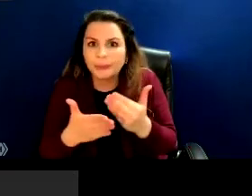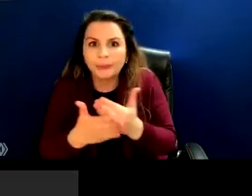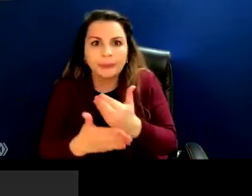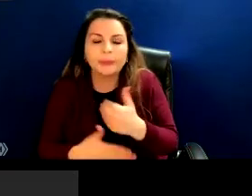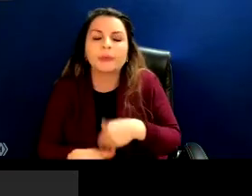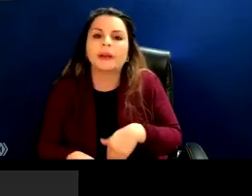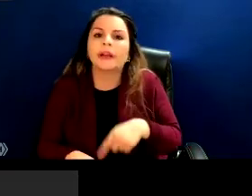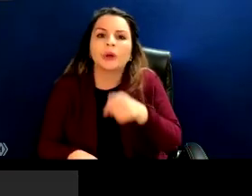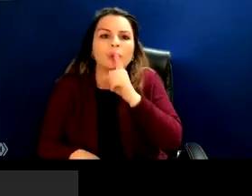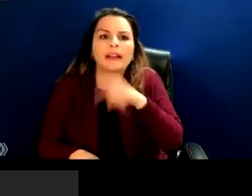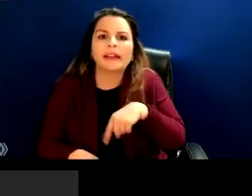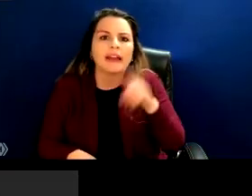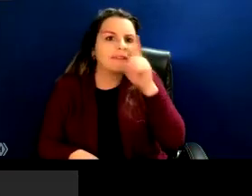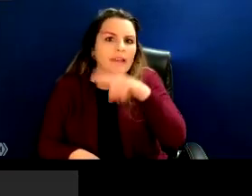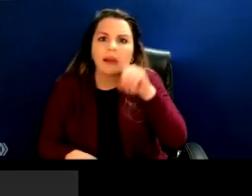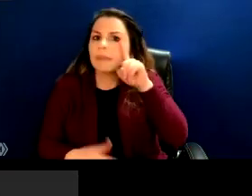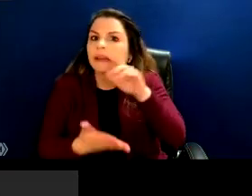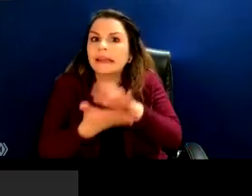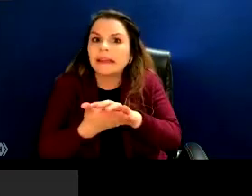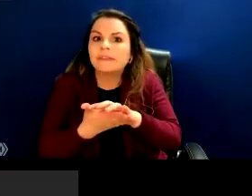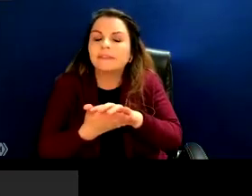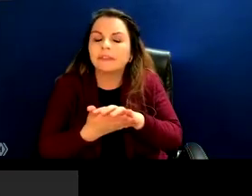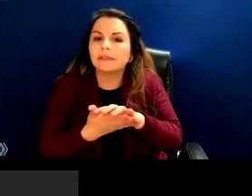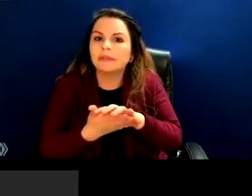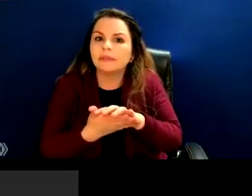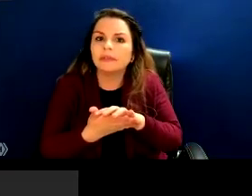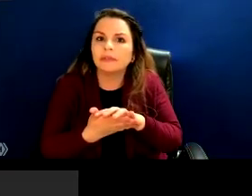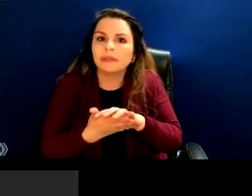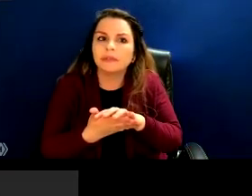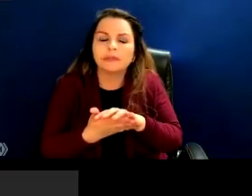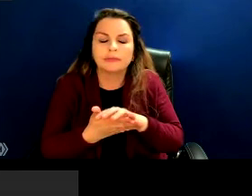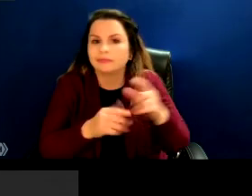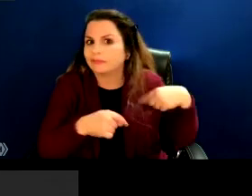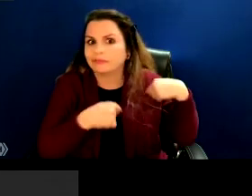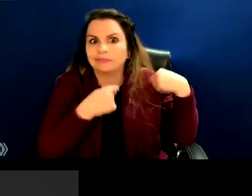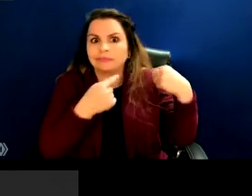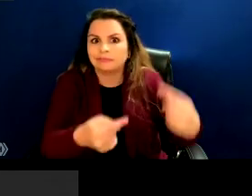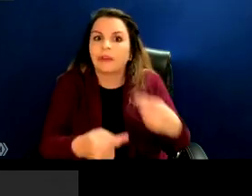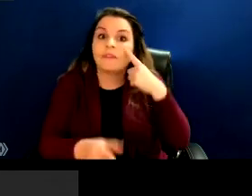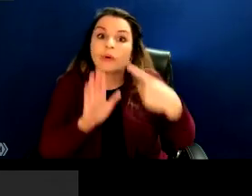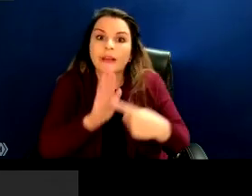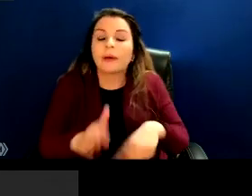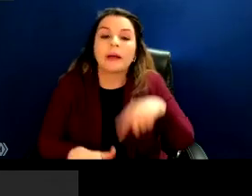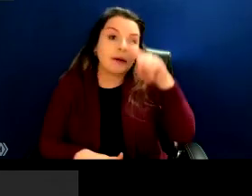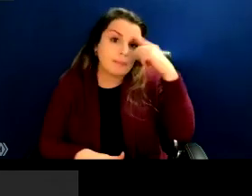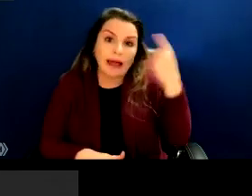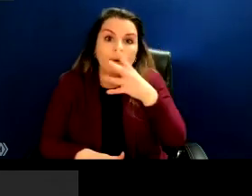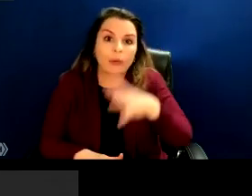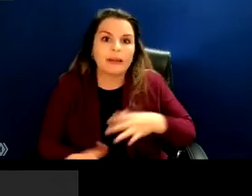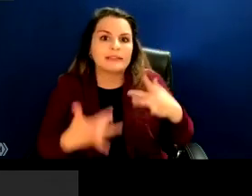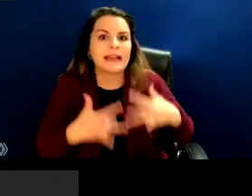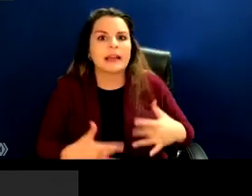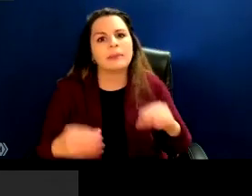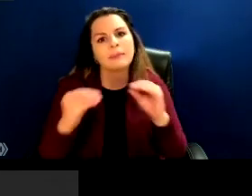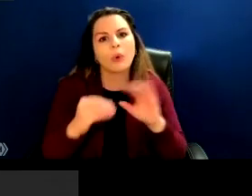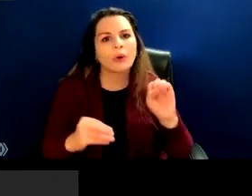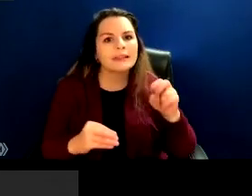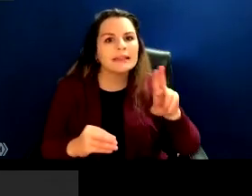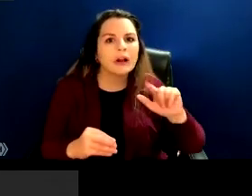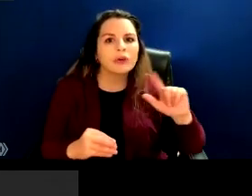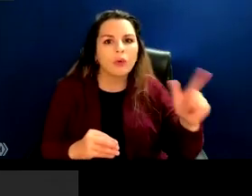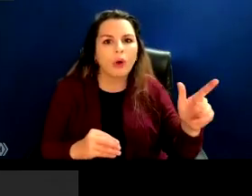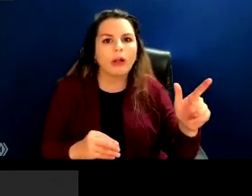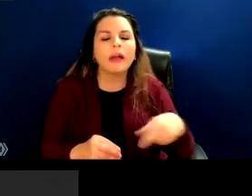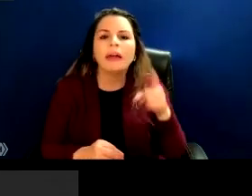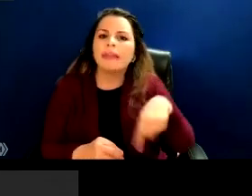mythologies had to accompany these mythologies, for example, that Black women are more sexual had